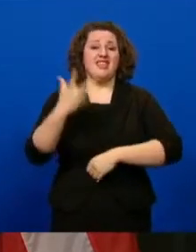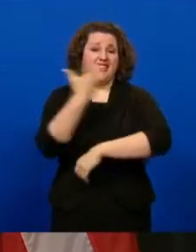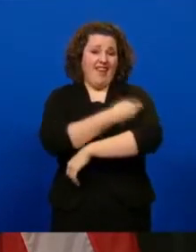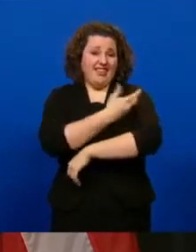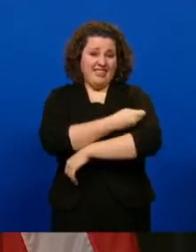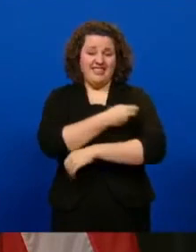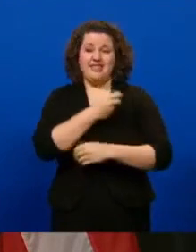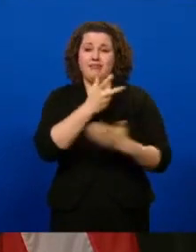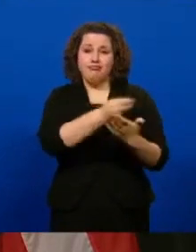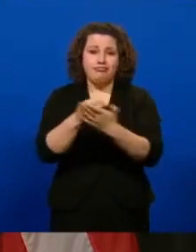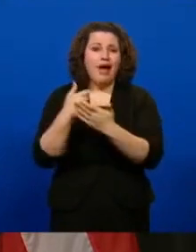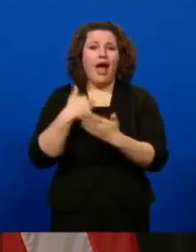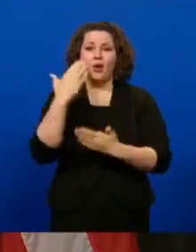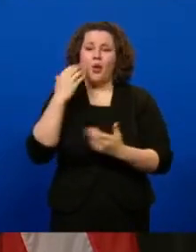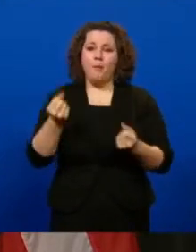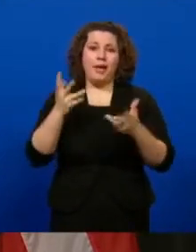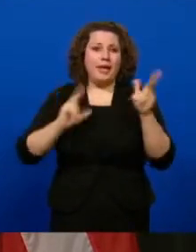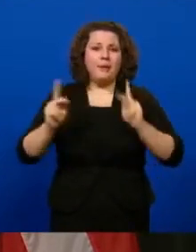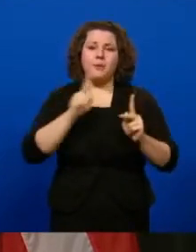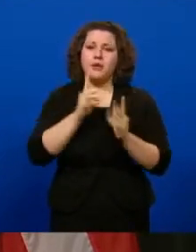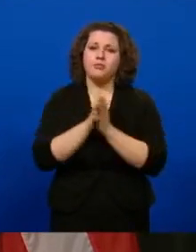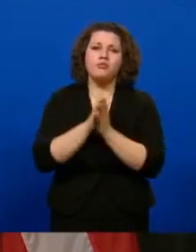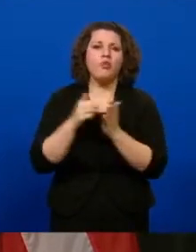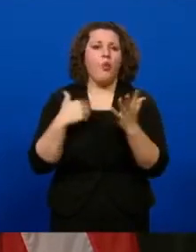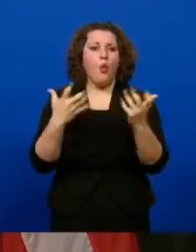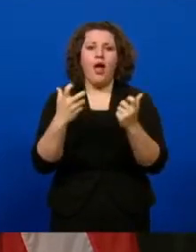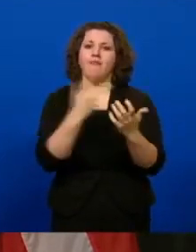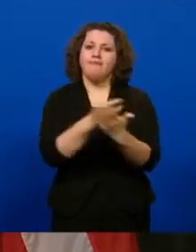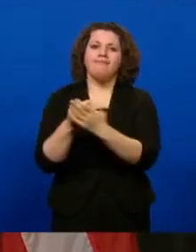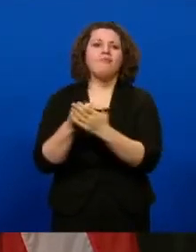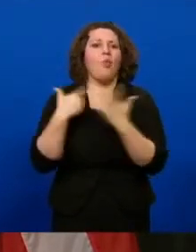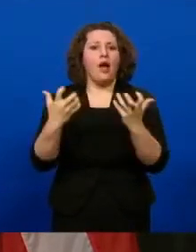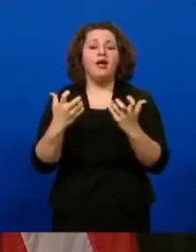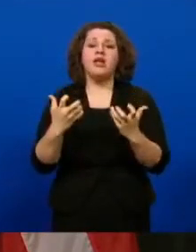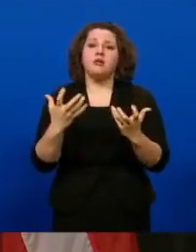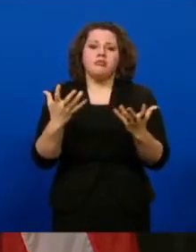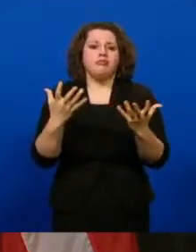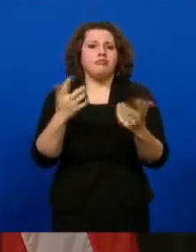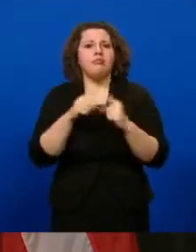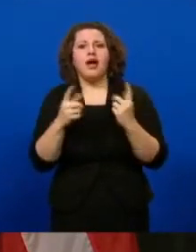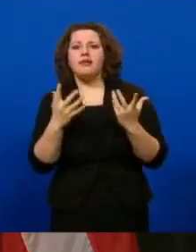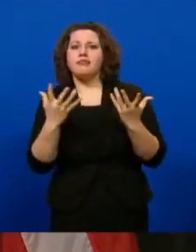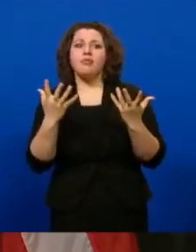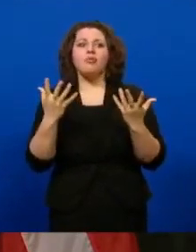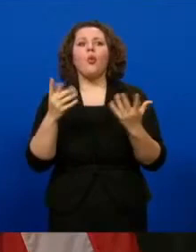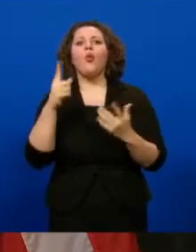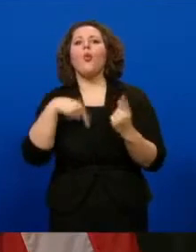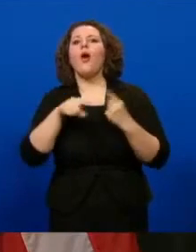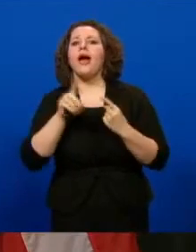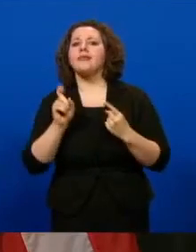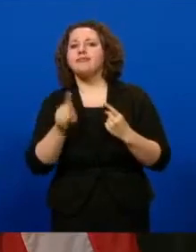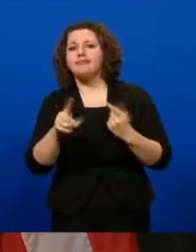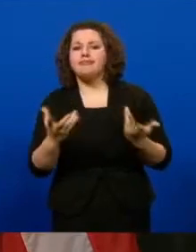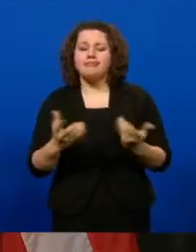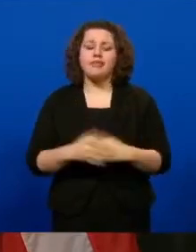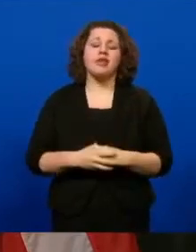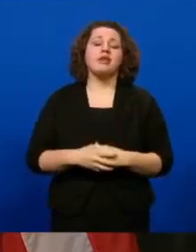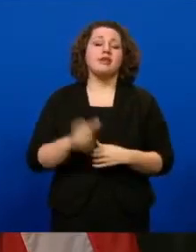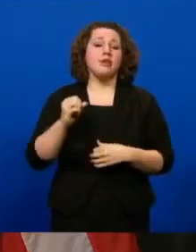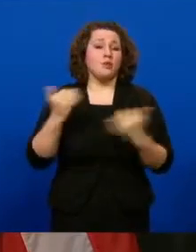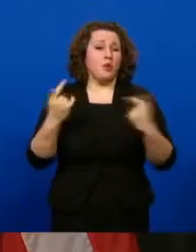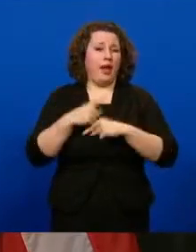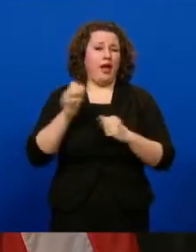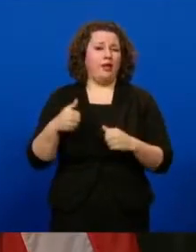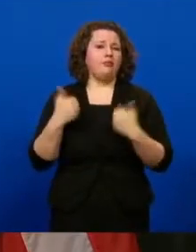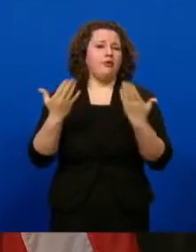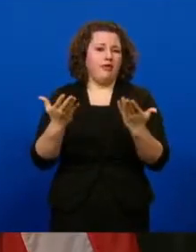I know that many Iowans are eager to be vaccinated and simply want to know when it will be their turn. Today, I want to provide some